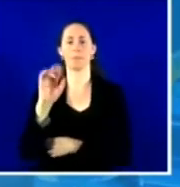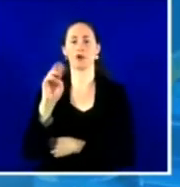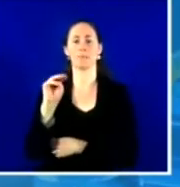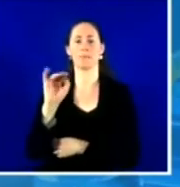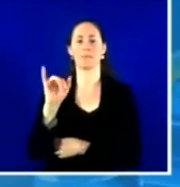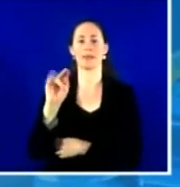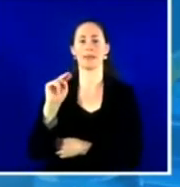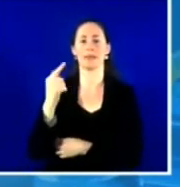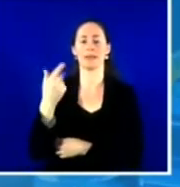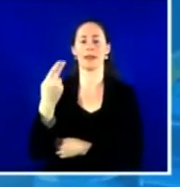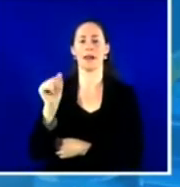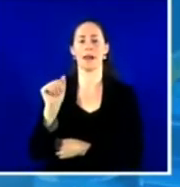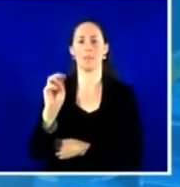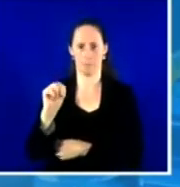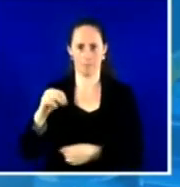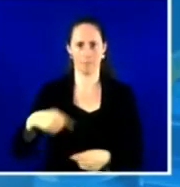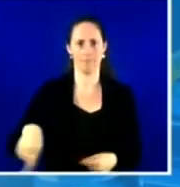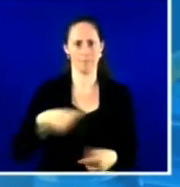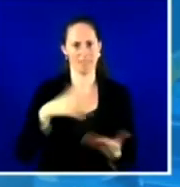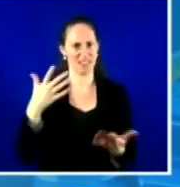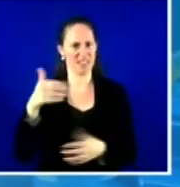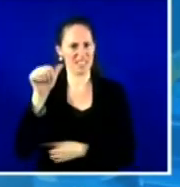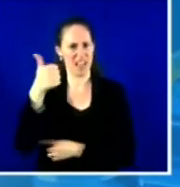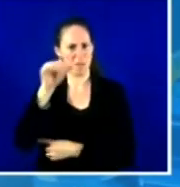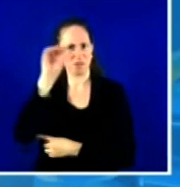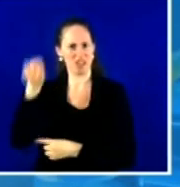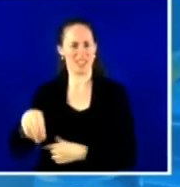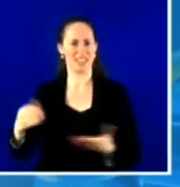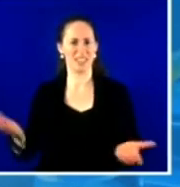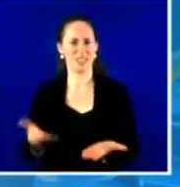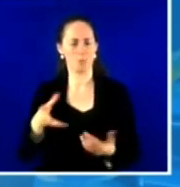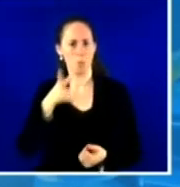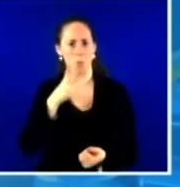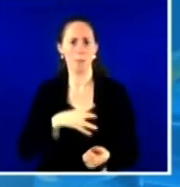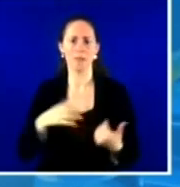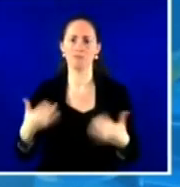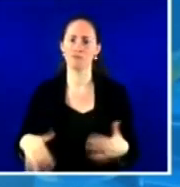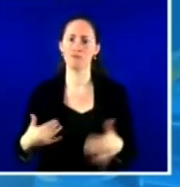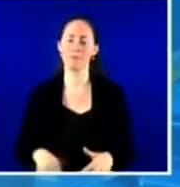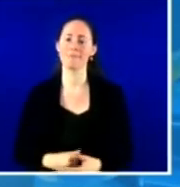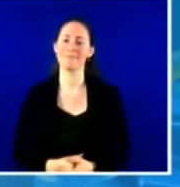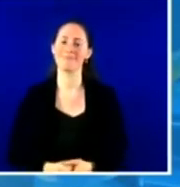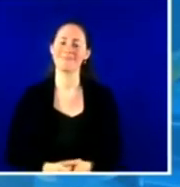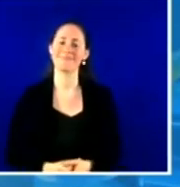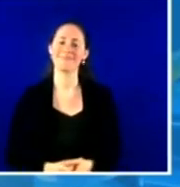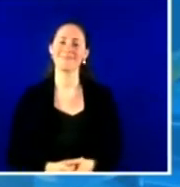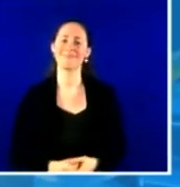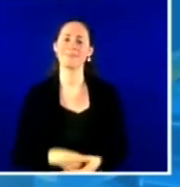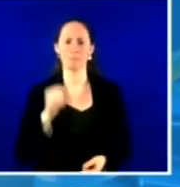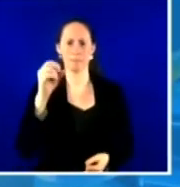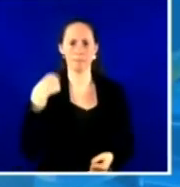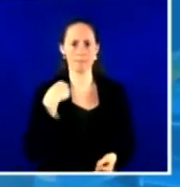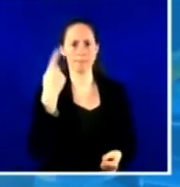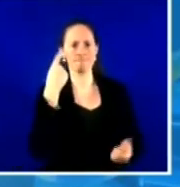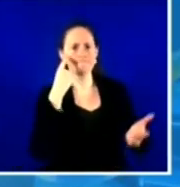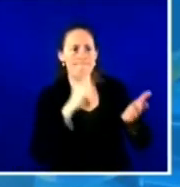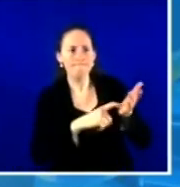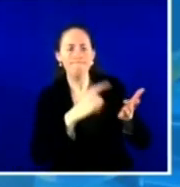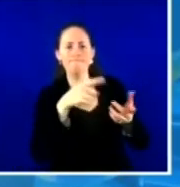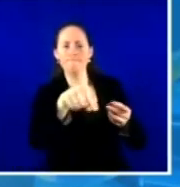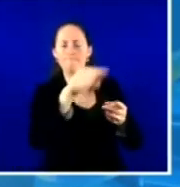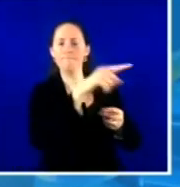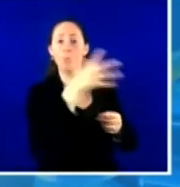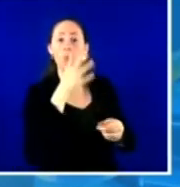mentioned about some of the challenges that our women face. You know, this is something